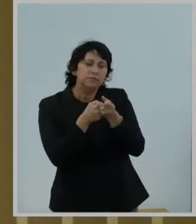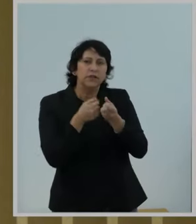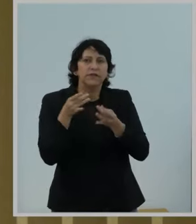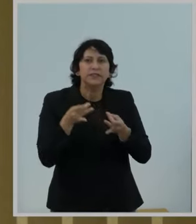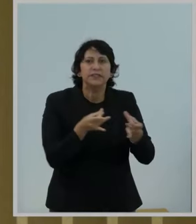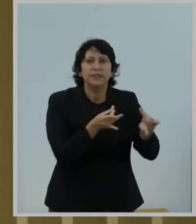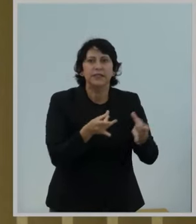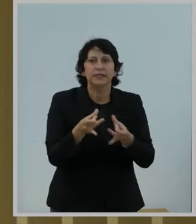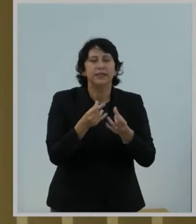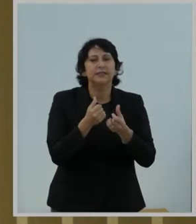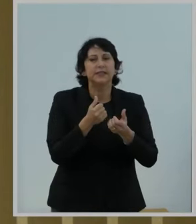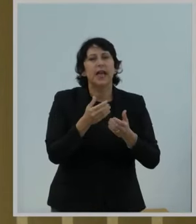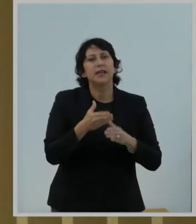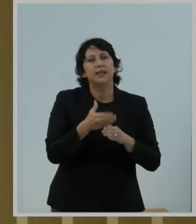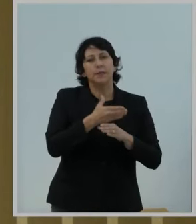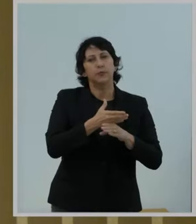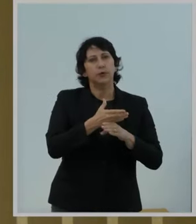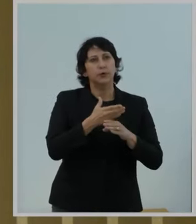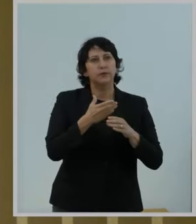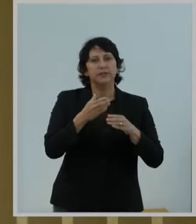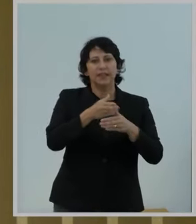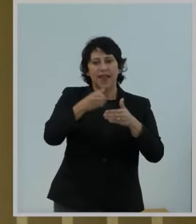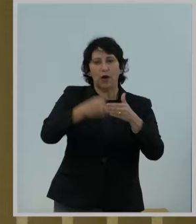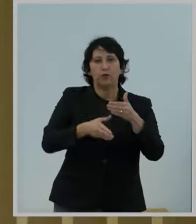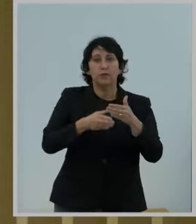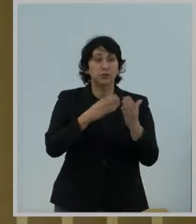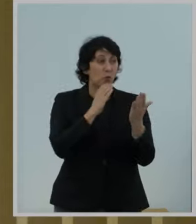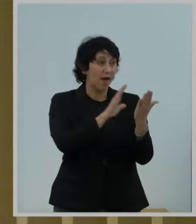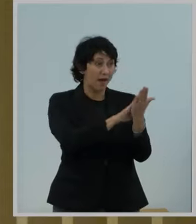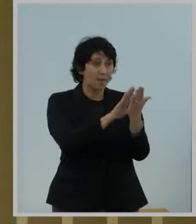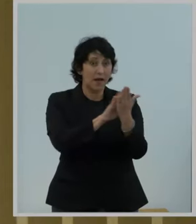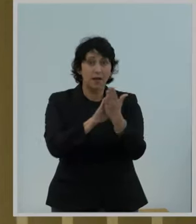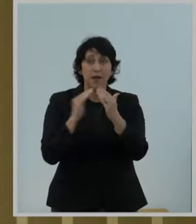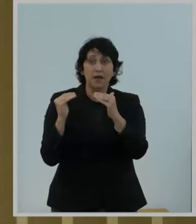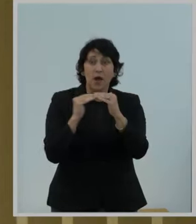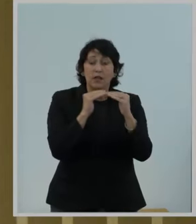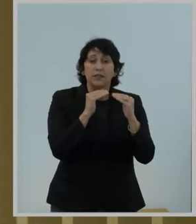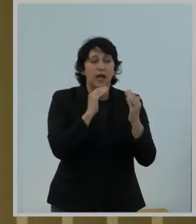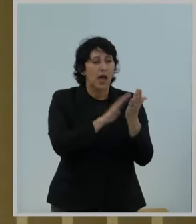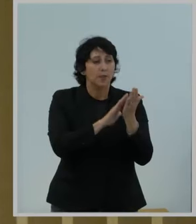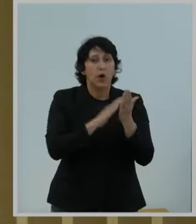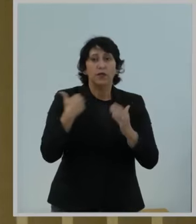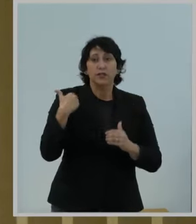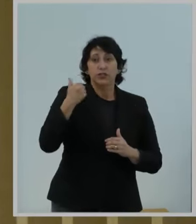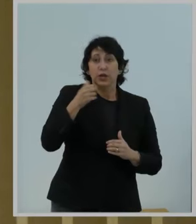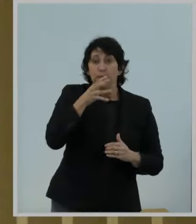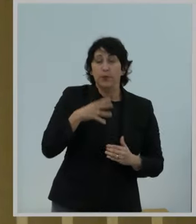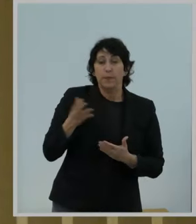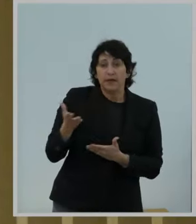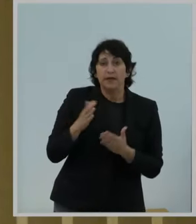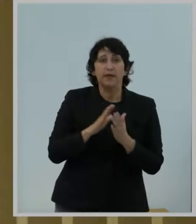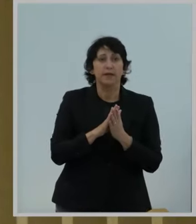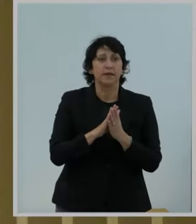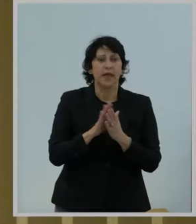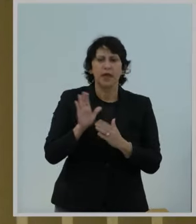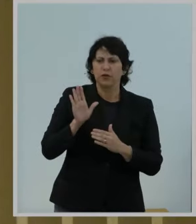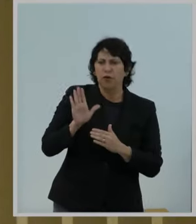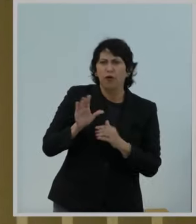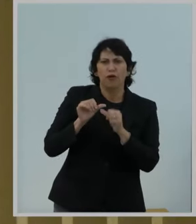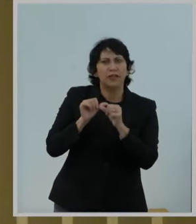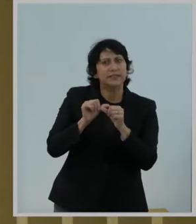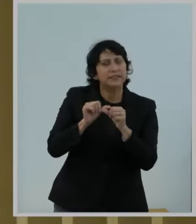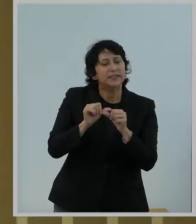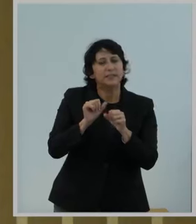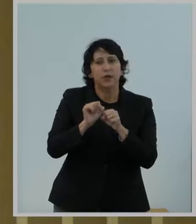improve health outcomes. and so I applaud my colleagues, applaud the chairwoman and her consistent